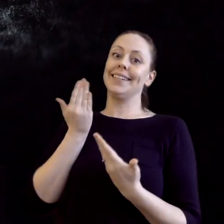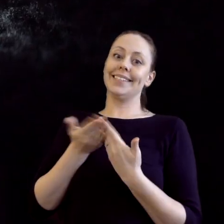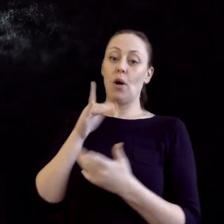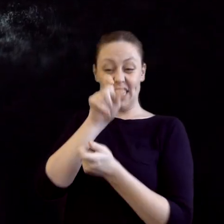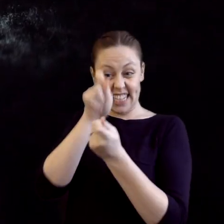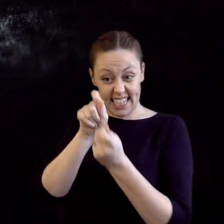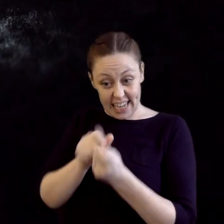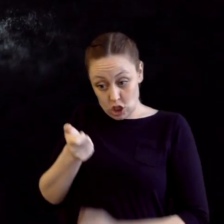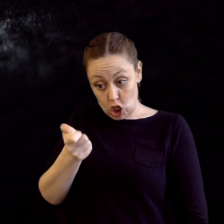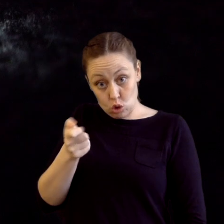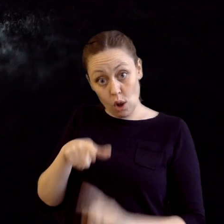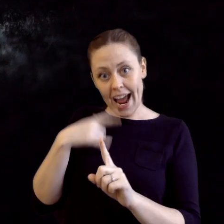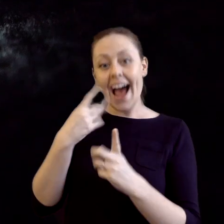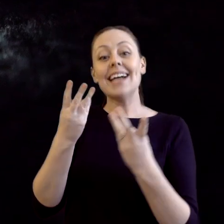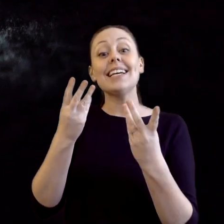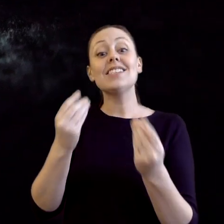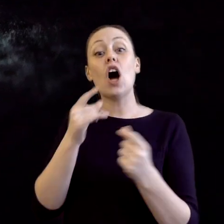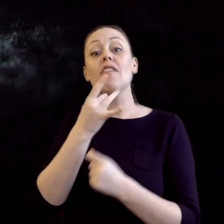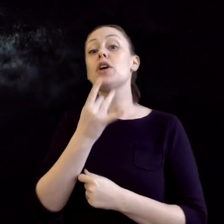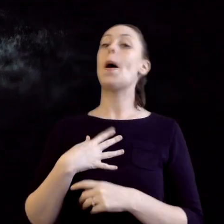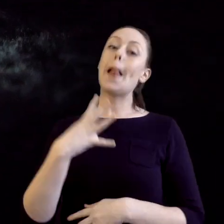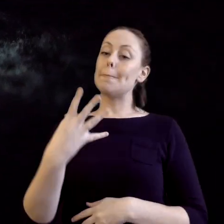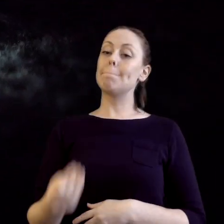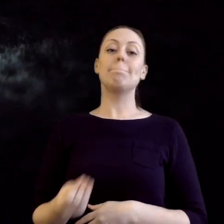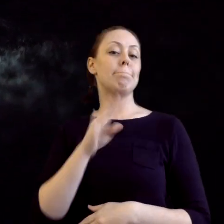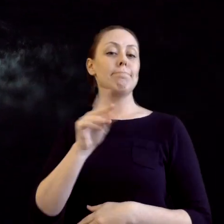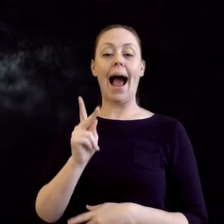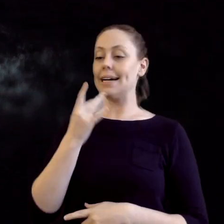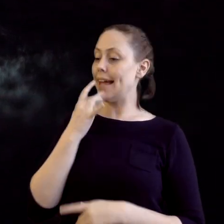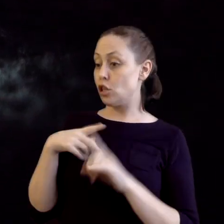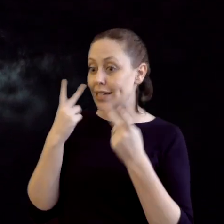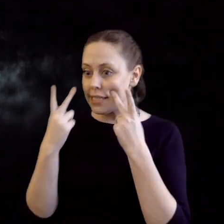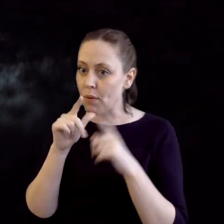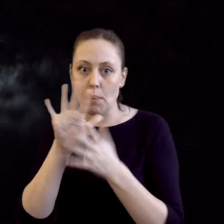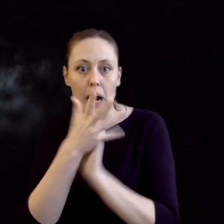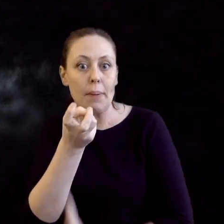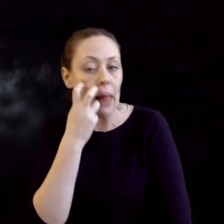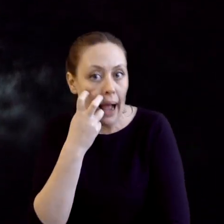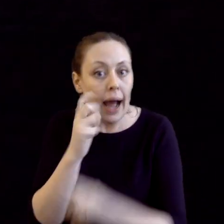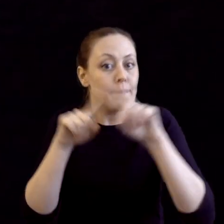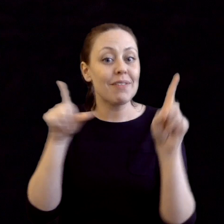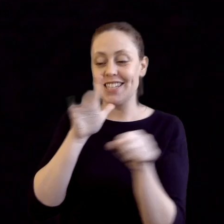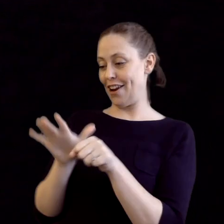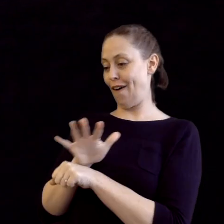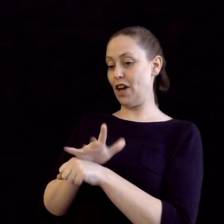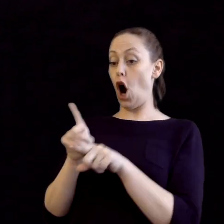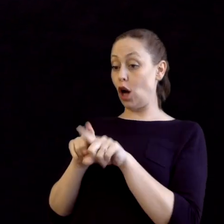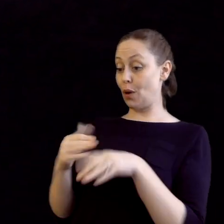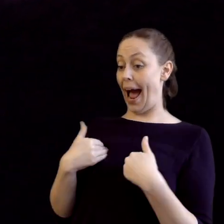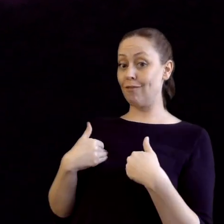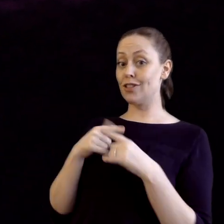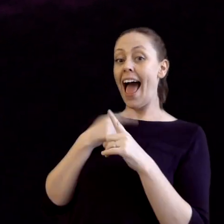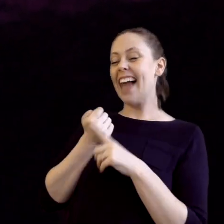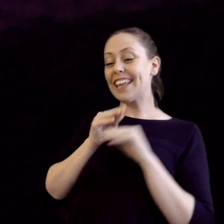details, the controller has a soft backlighting, so you can see it in the dark without blinding yourself. And if that wasn't enough, it also comes